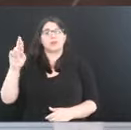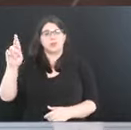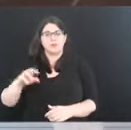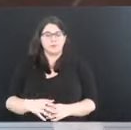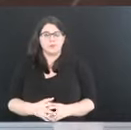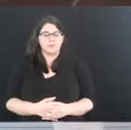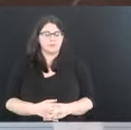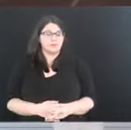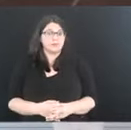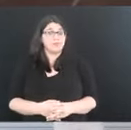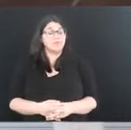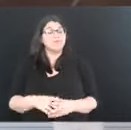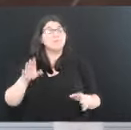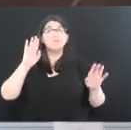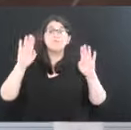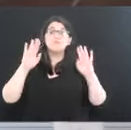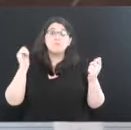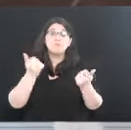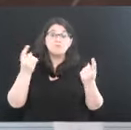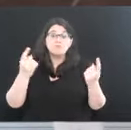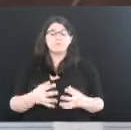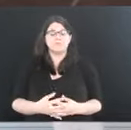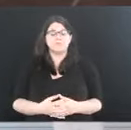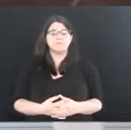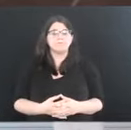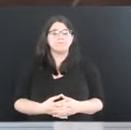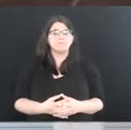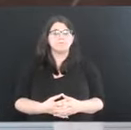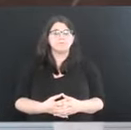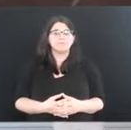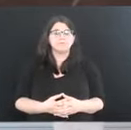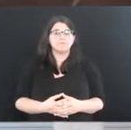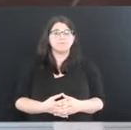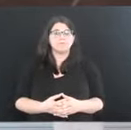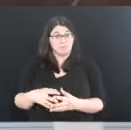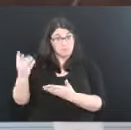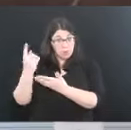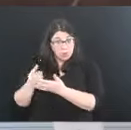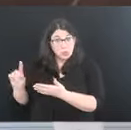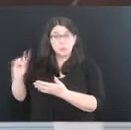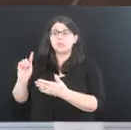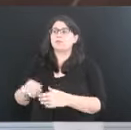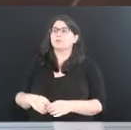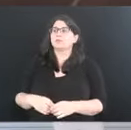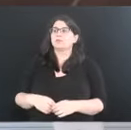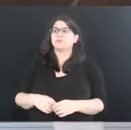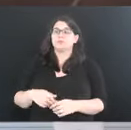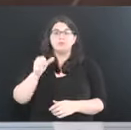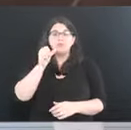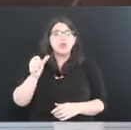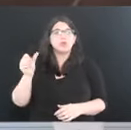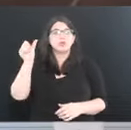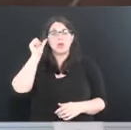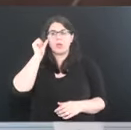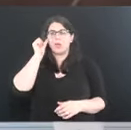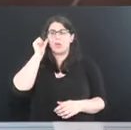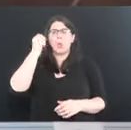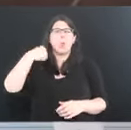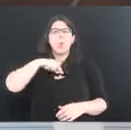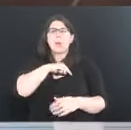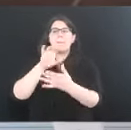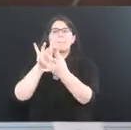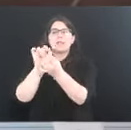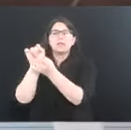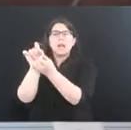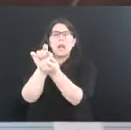Hello, everyone. Last week and yesterday, we messaged more than 980,000 West